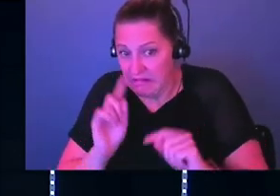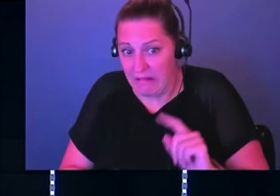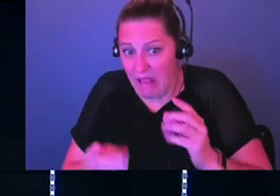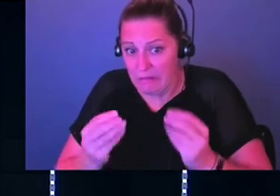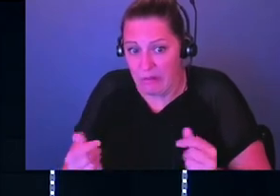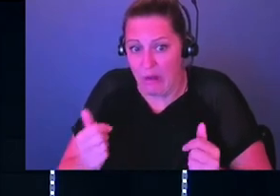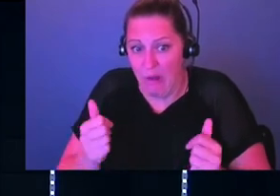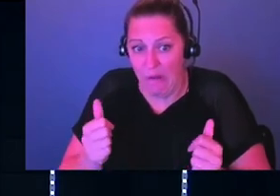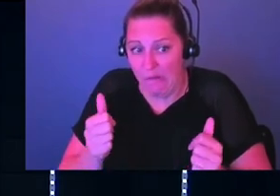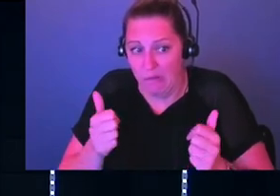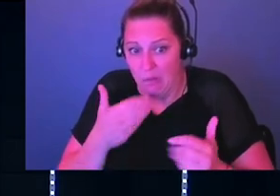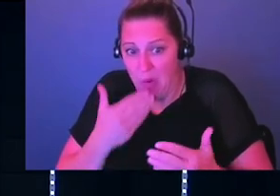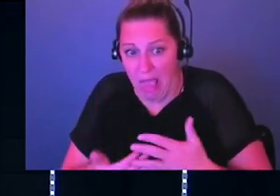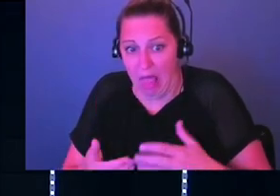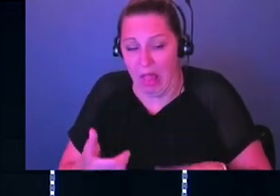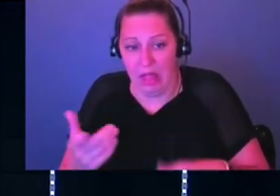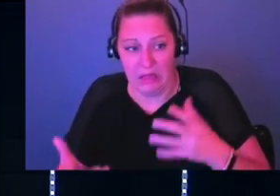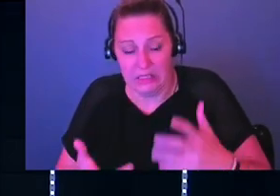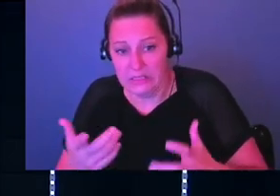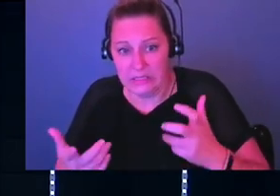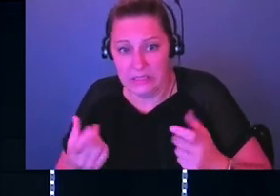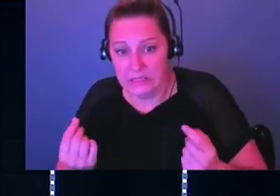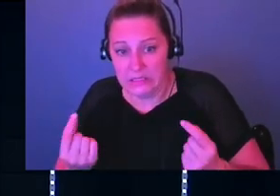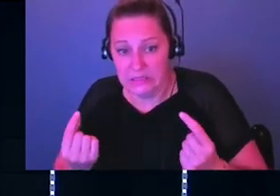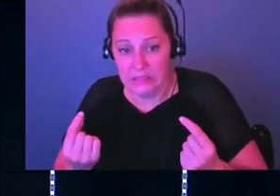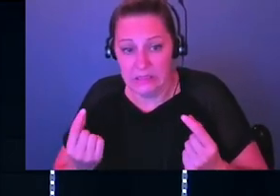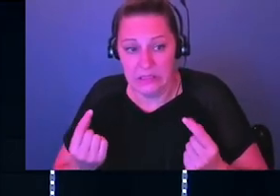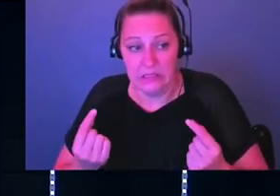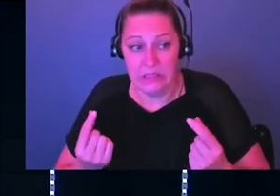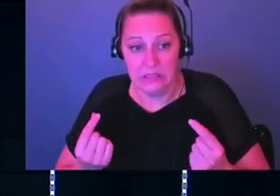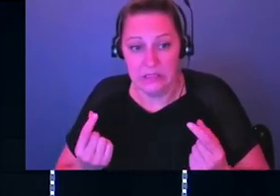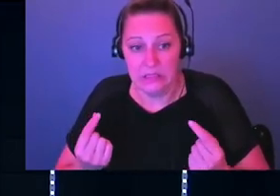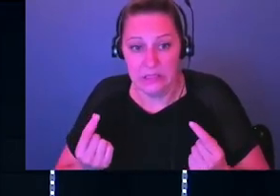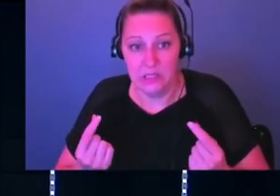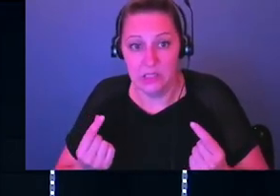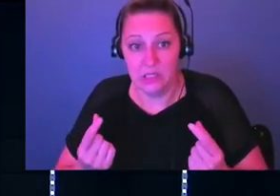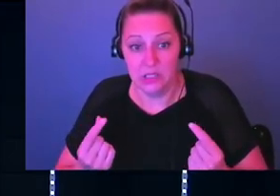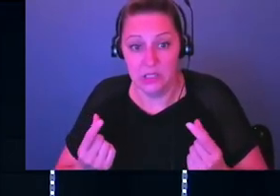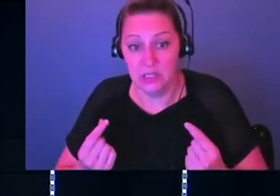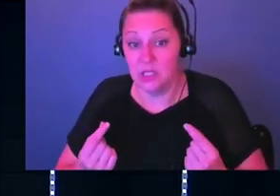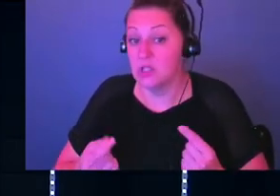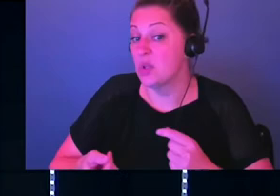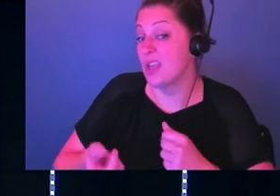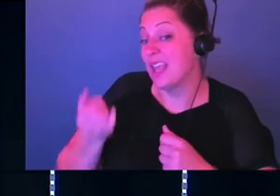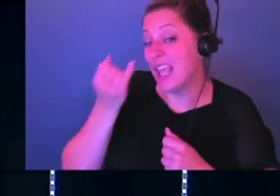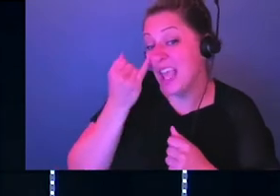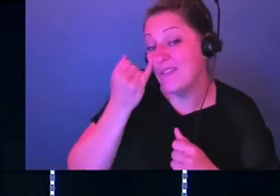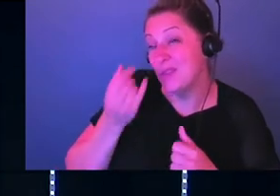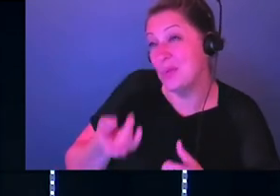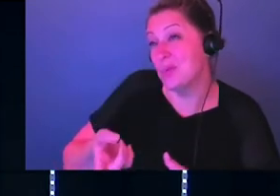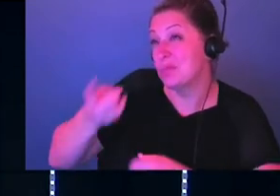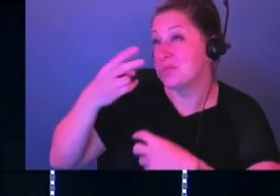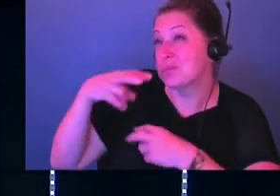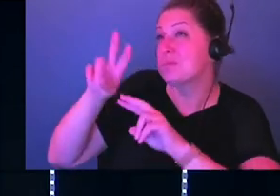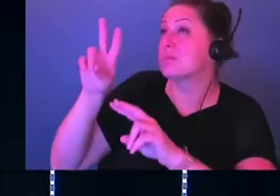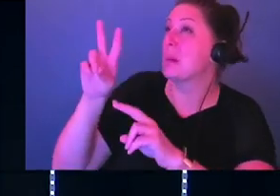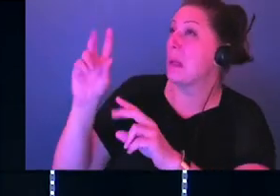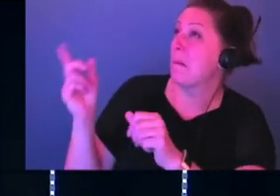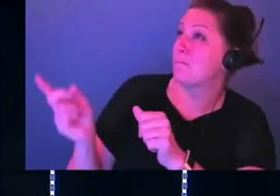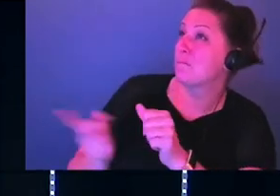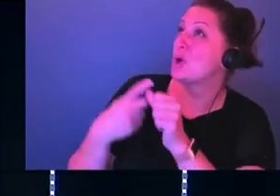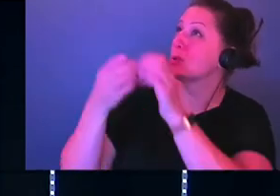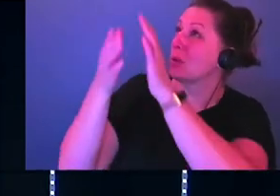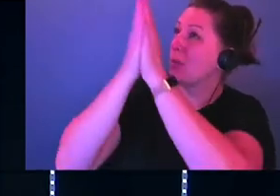And so God is reminding us right here, hey, when you come in and you seek me first and you praise me,